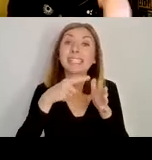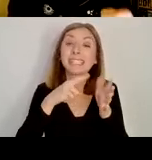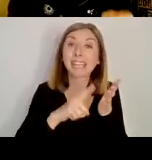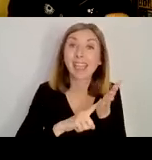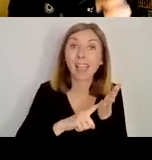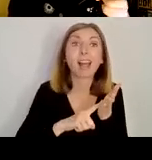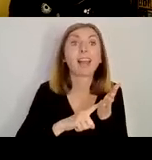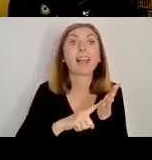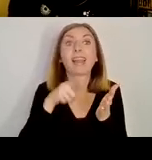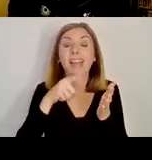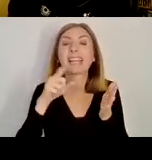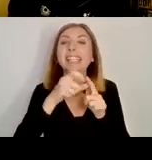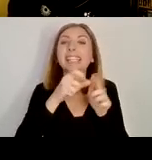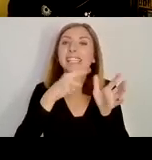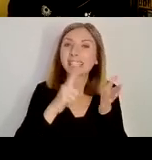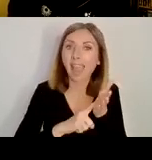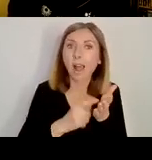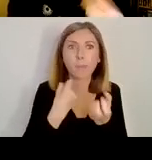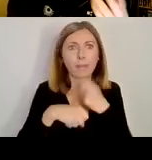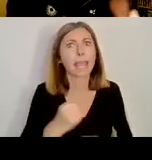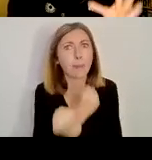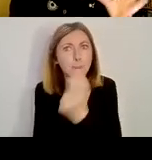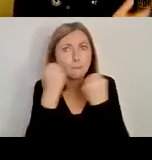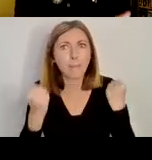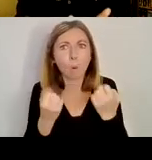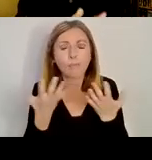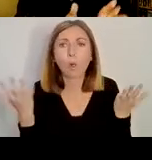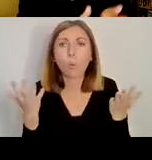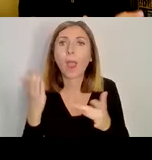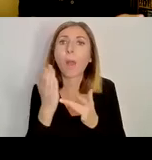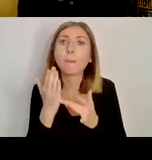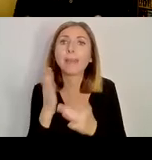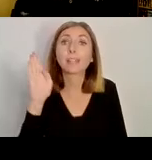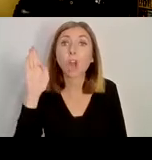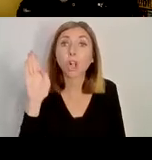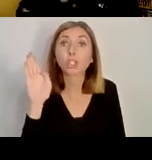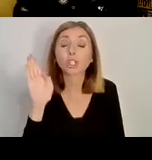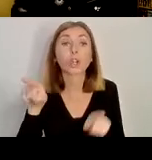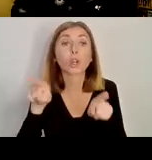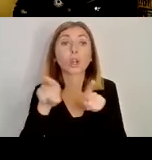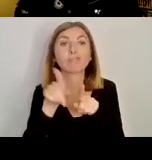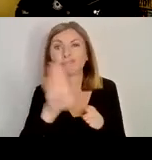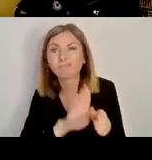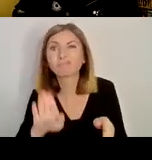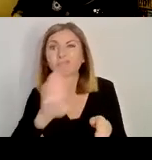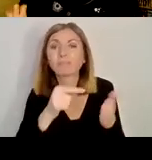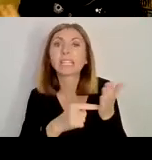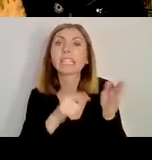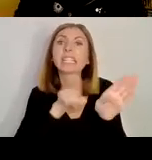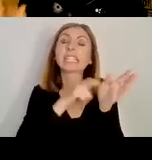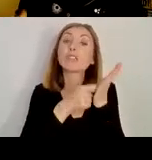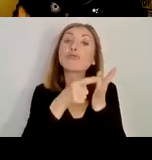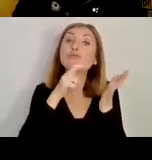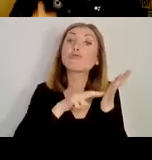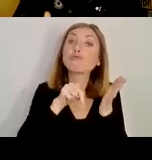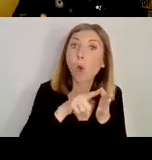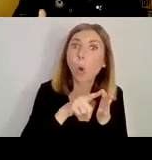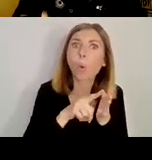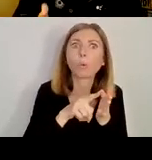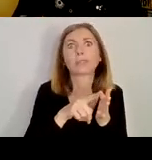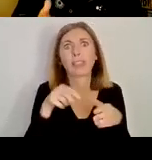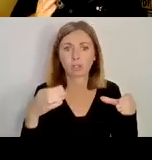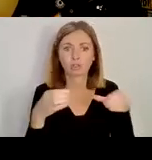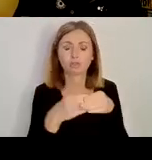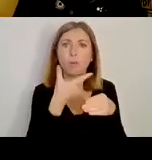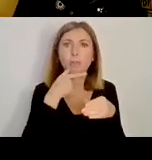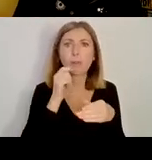And they're particularly powerful in mid-Ulster. Tyrone, Tyrone, the modern name, bears the name of one of